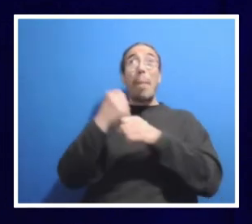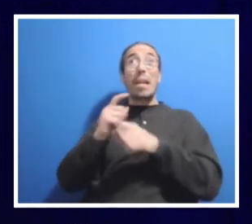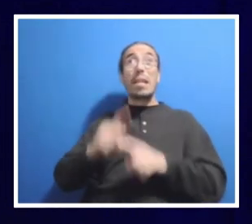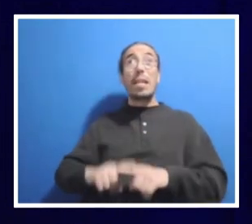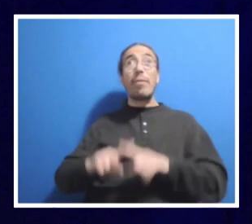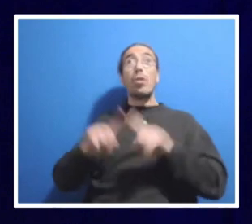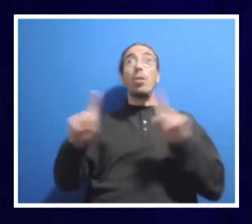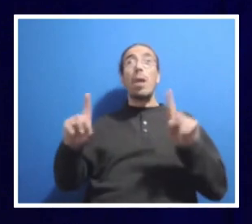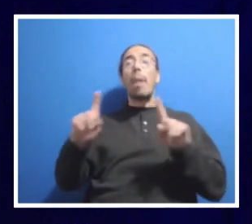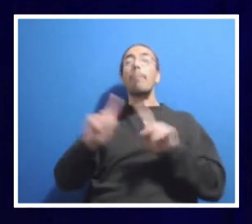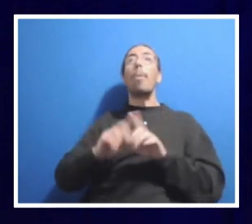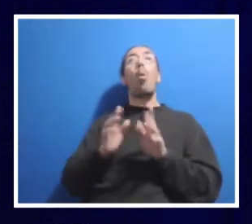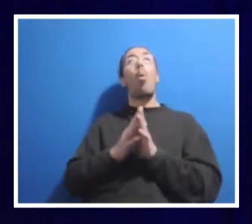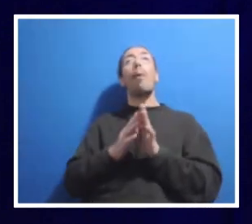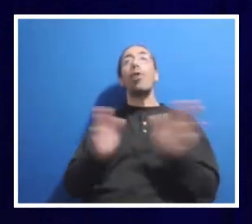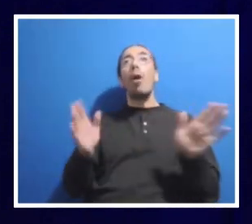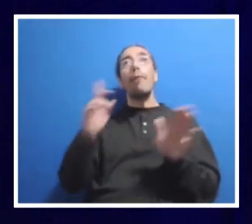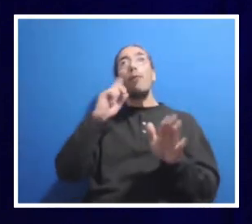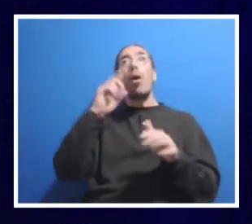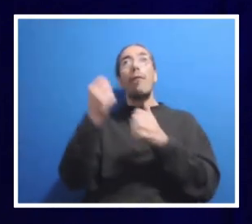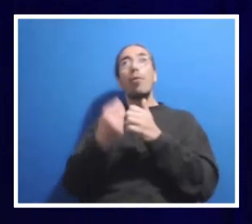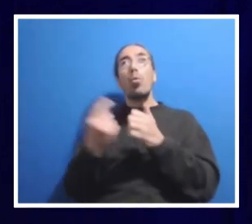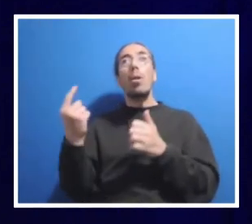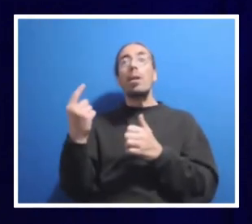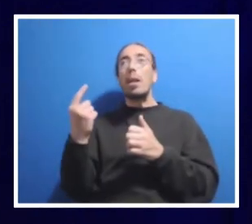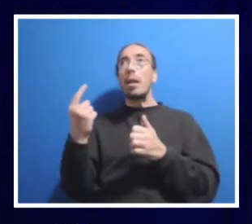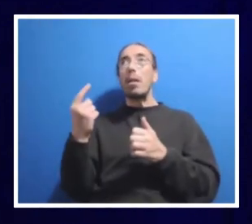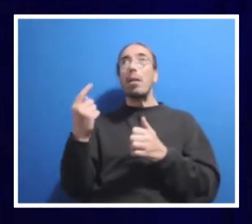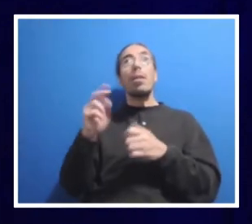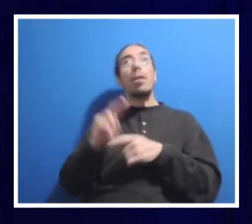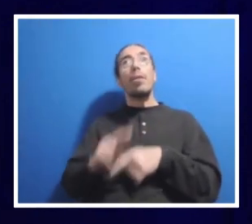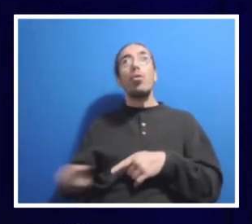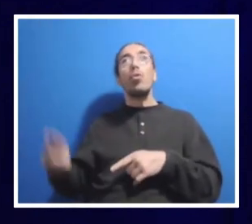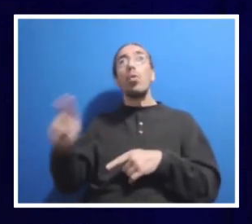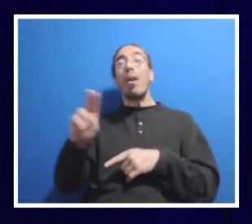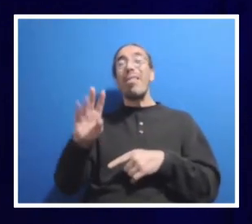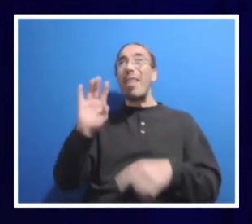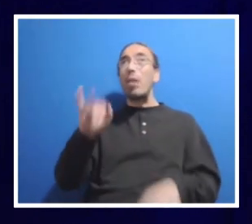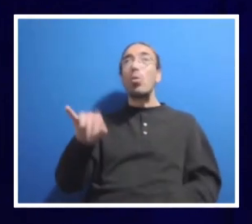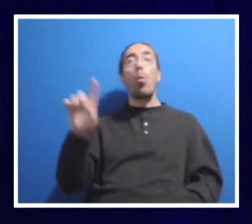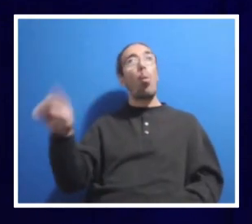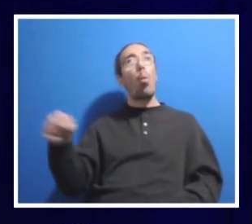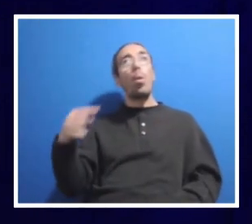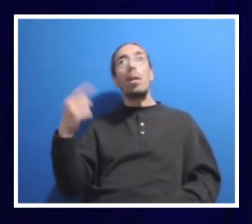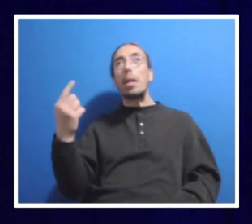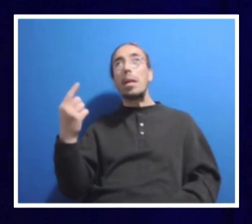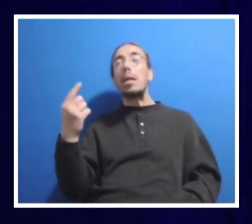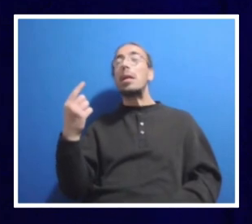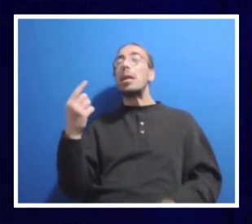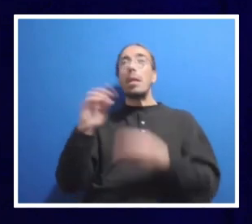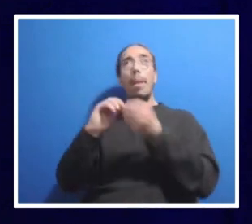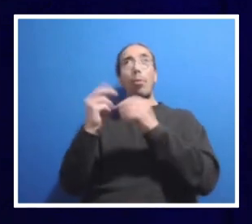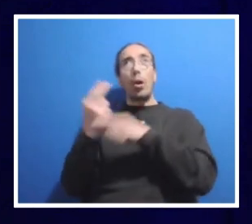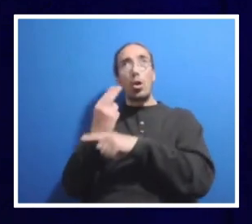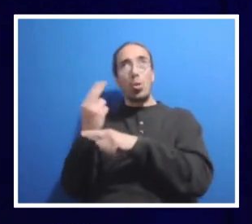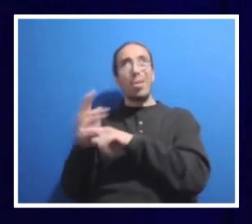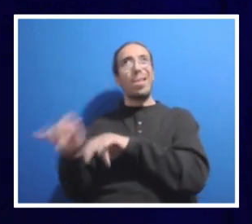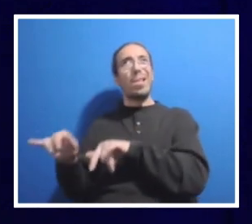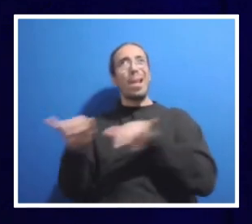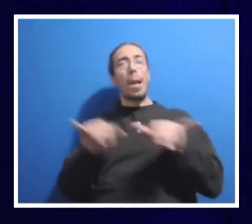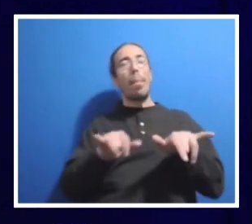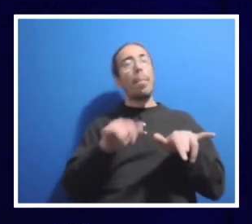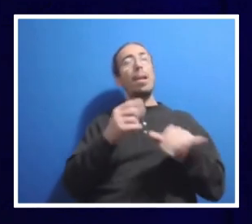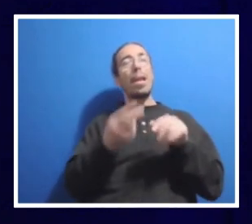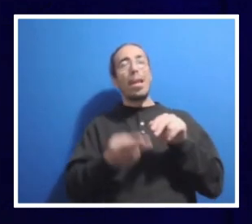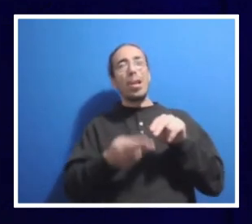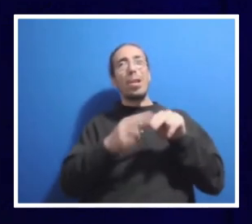for everybody in this university? And that's the only metric I use. I also did increase salaries